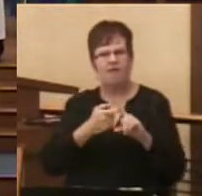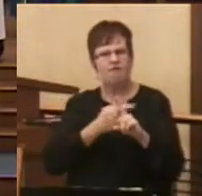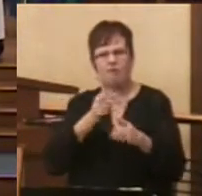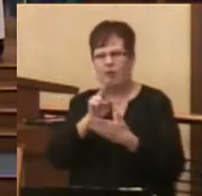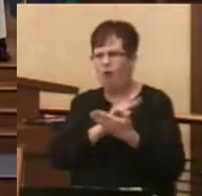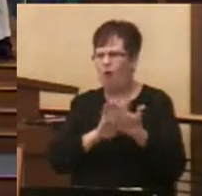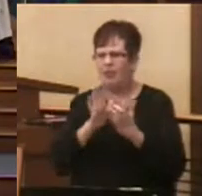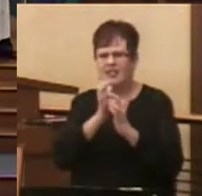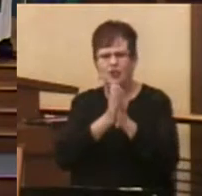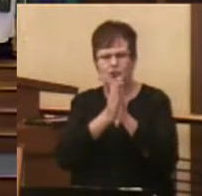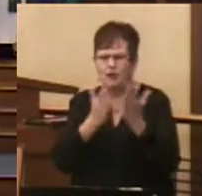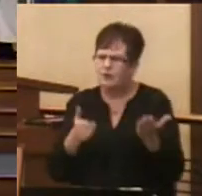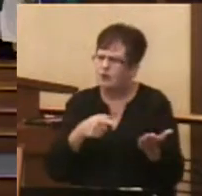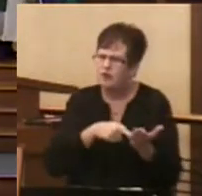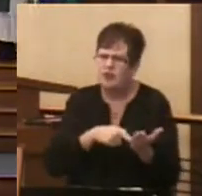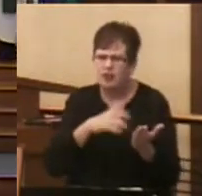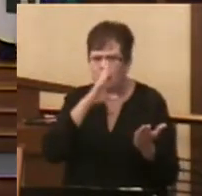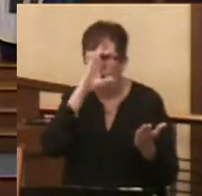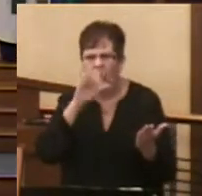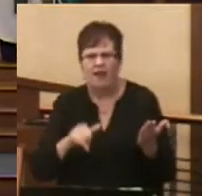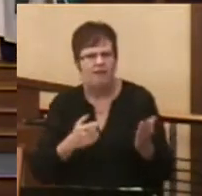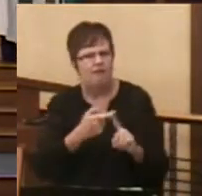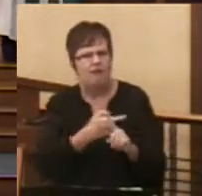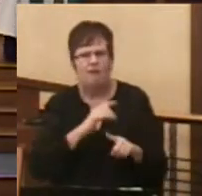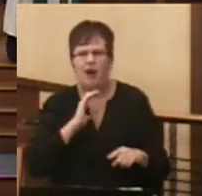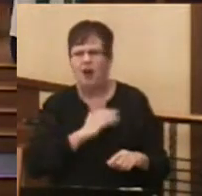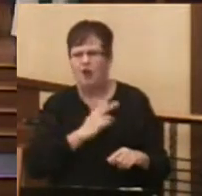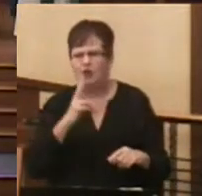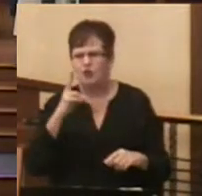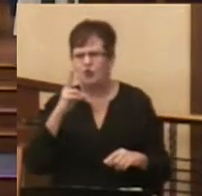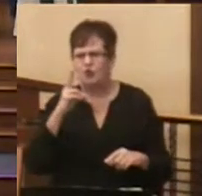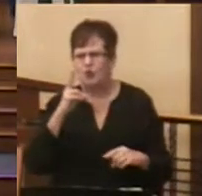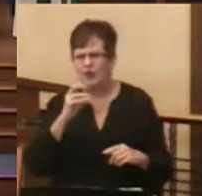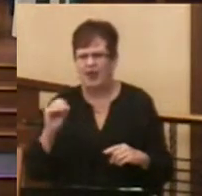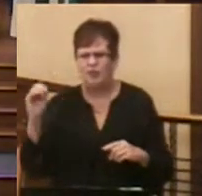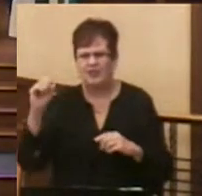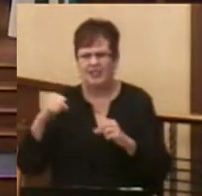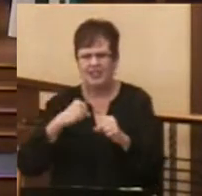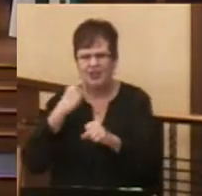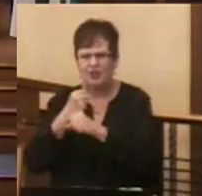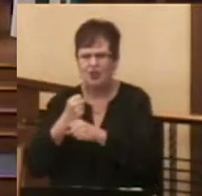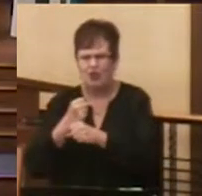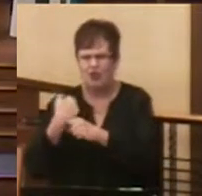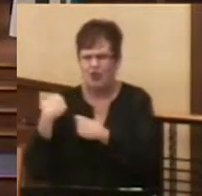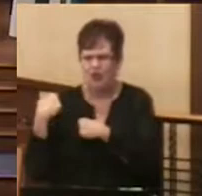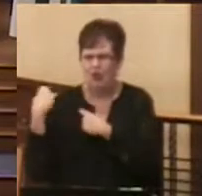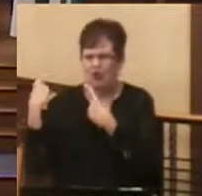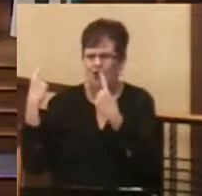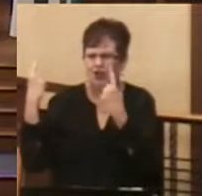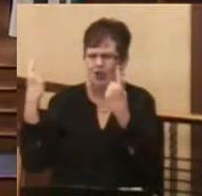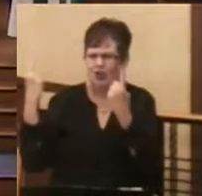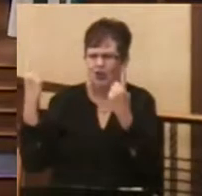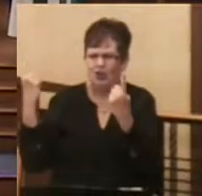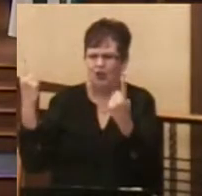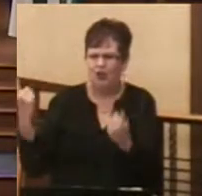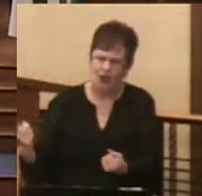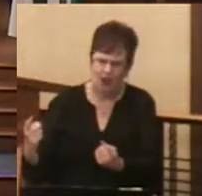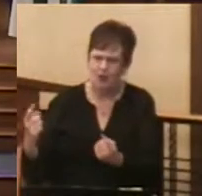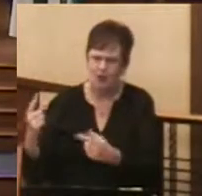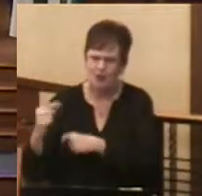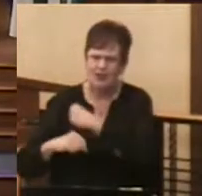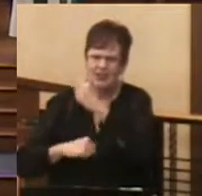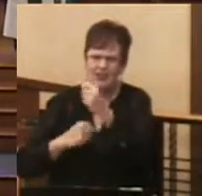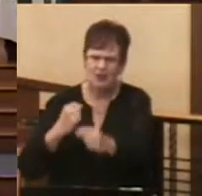nor do we know that from our 2,000-year tradition. We only know the way of